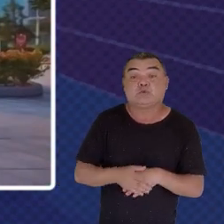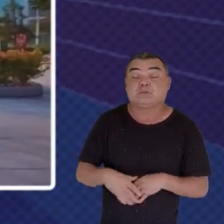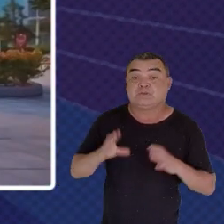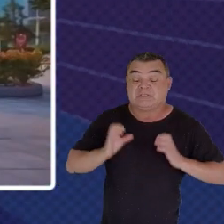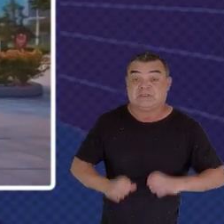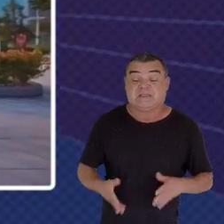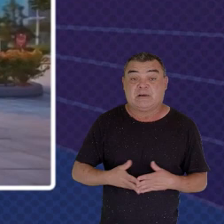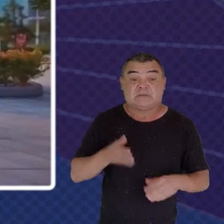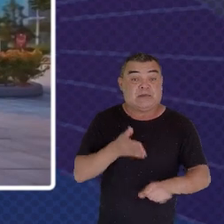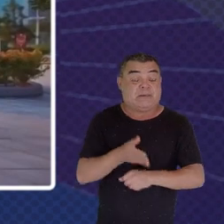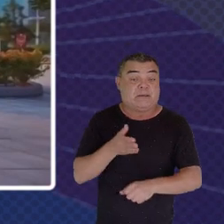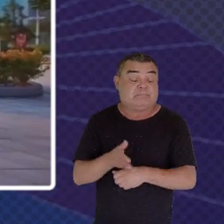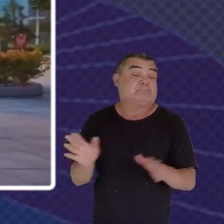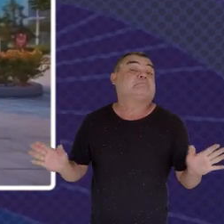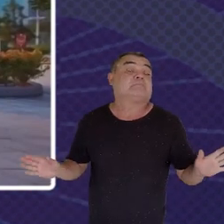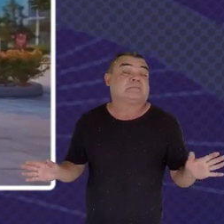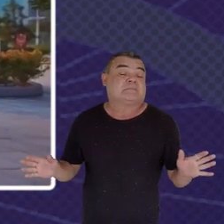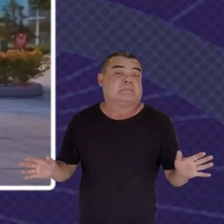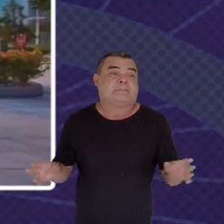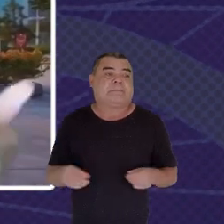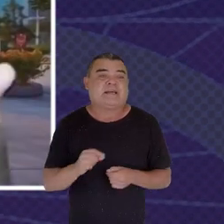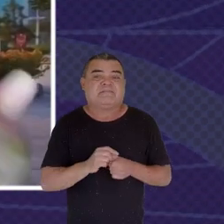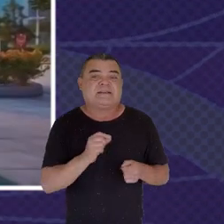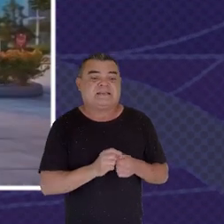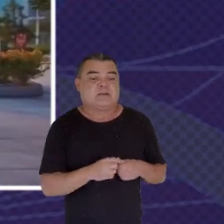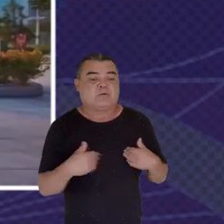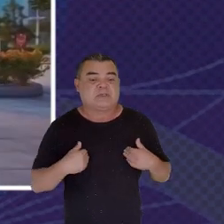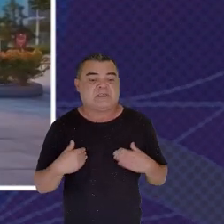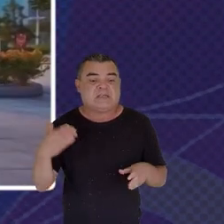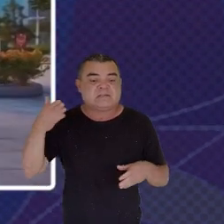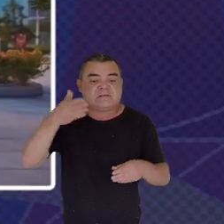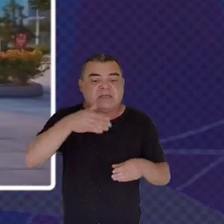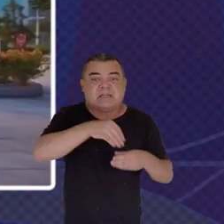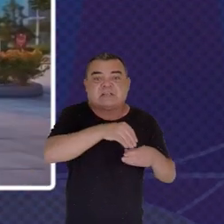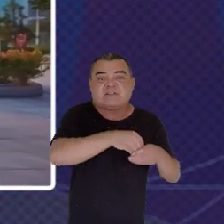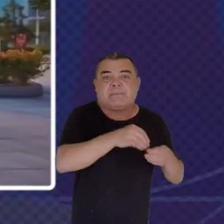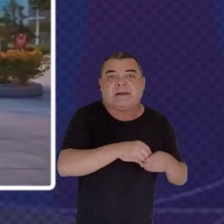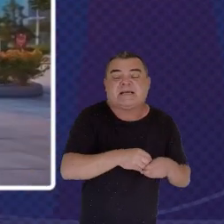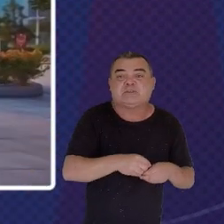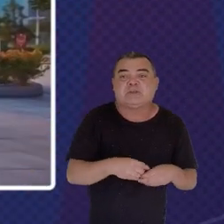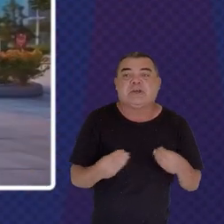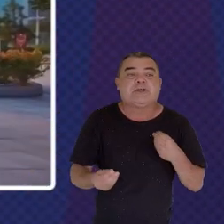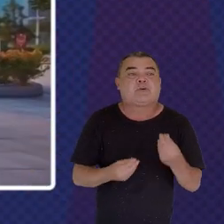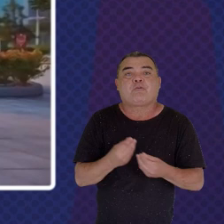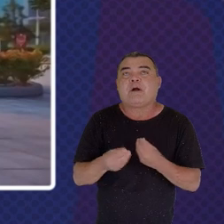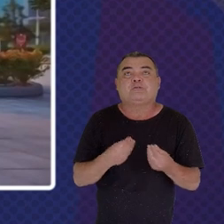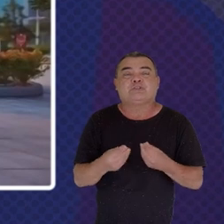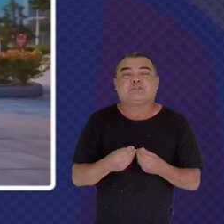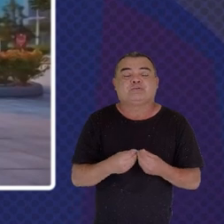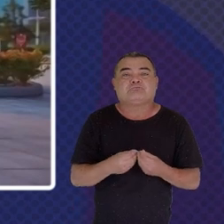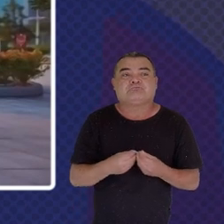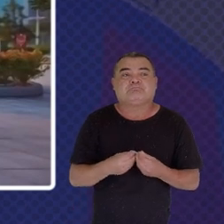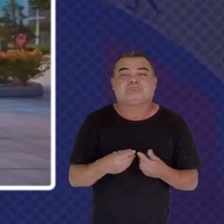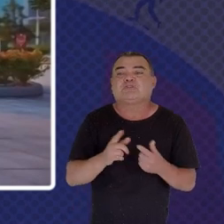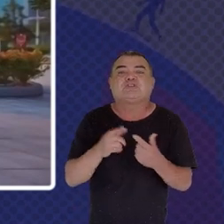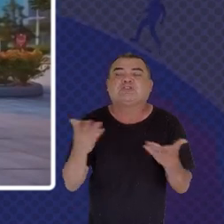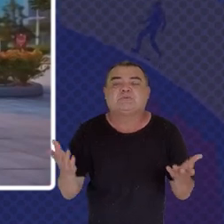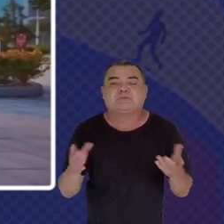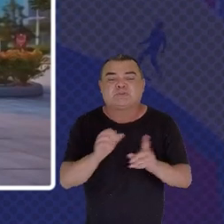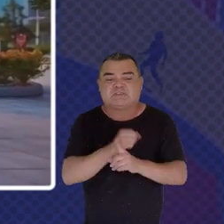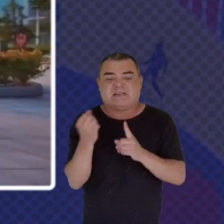Processes To make sure That they are part Of redefining What kind of society We want to become In the next 10 to 15 years